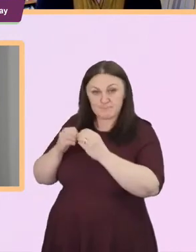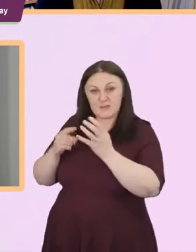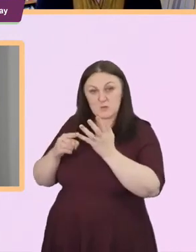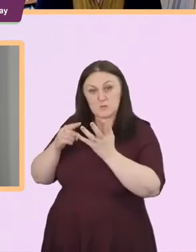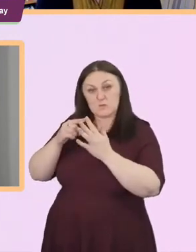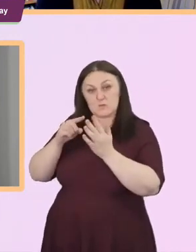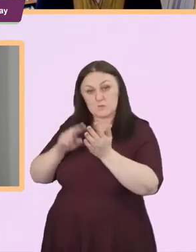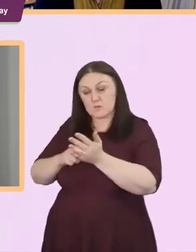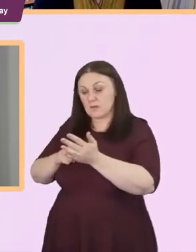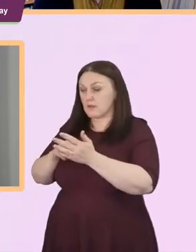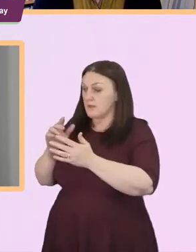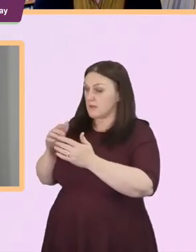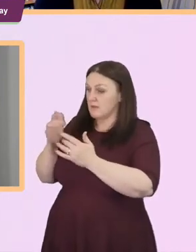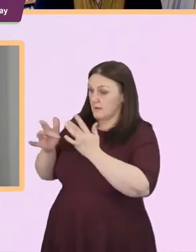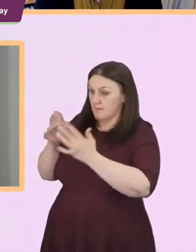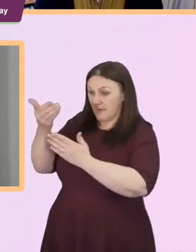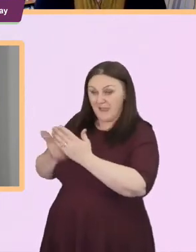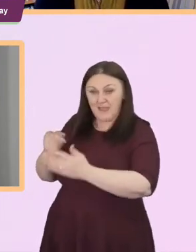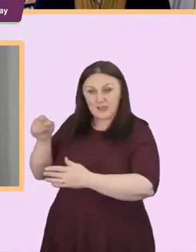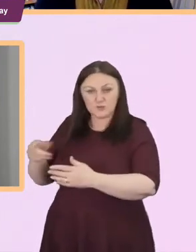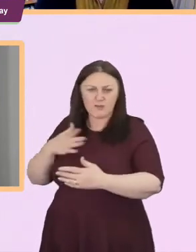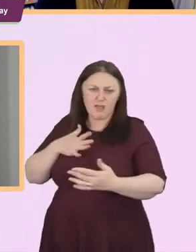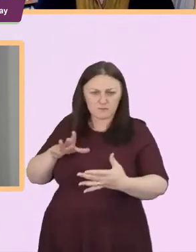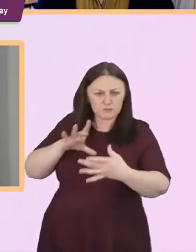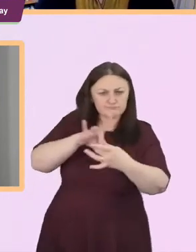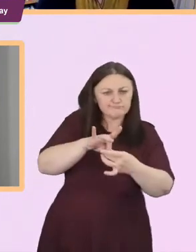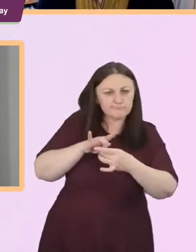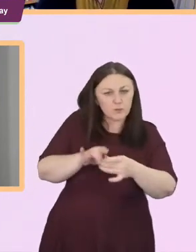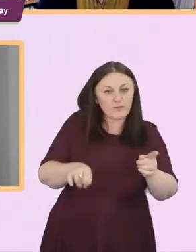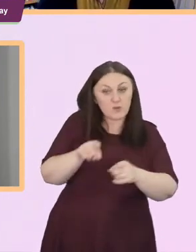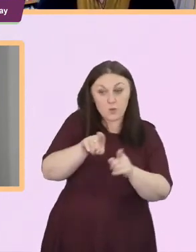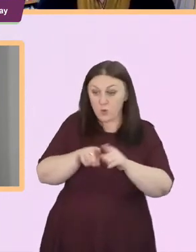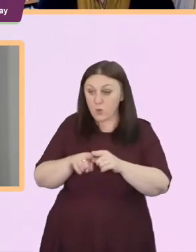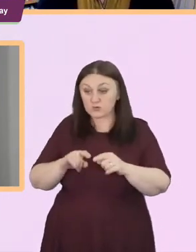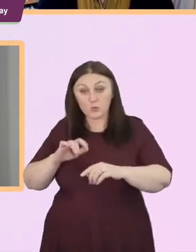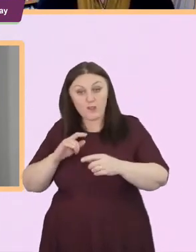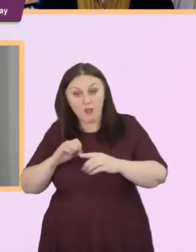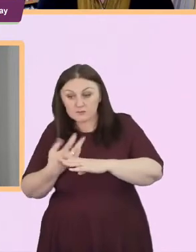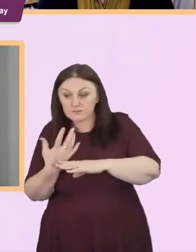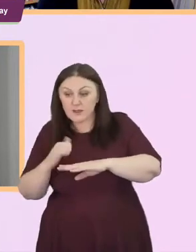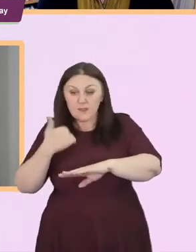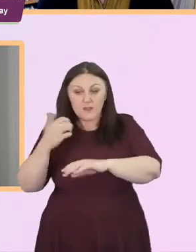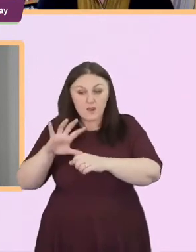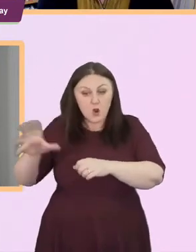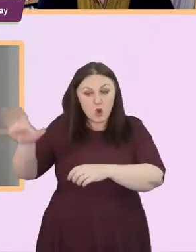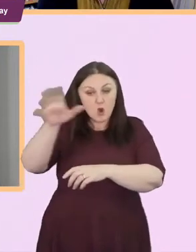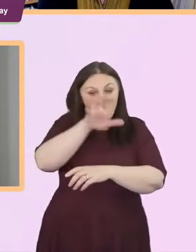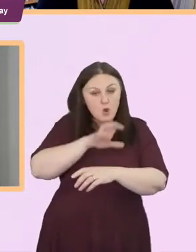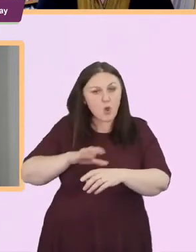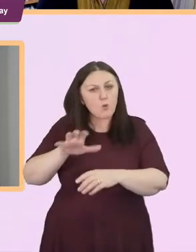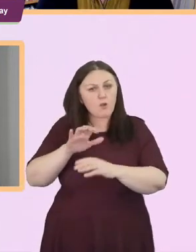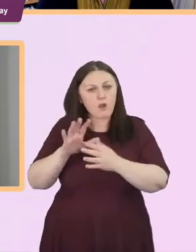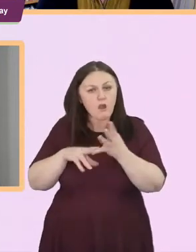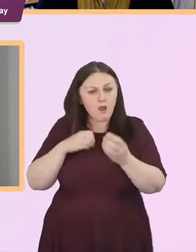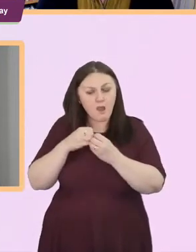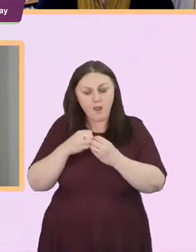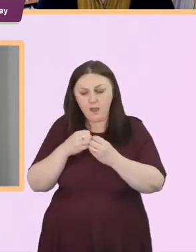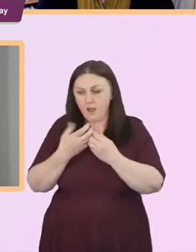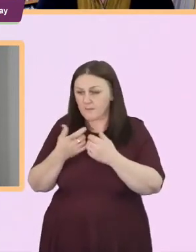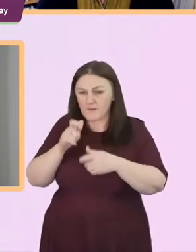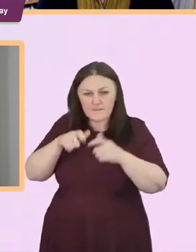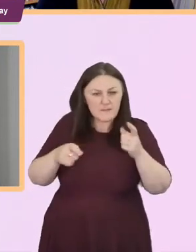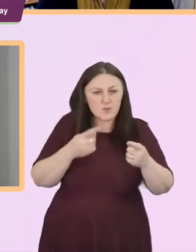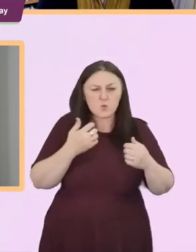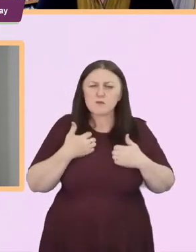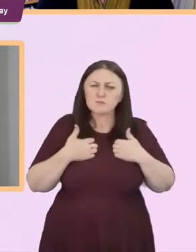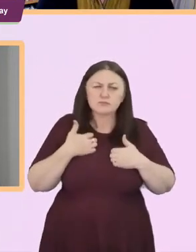we'd love to connect you into one of the local hubs that we're developing we were already developing groups of people uh with a concern for the environment